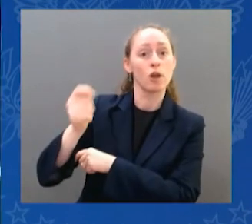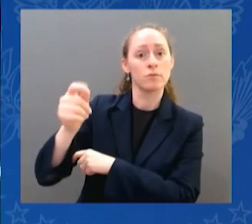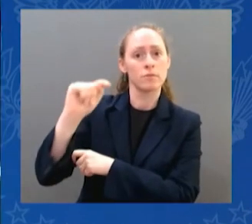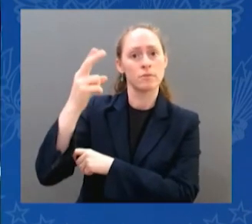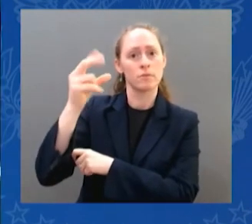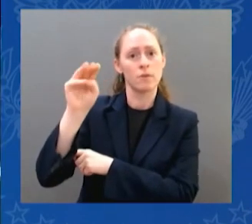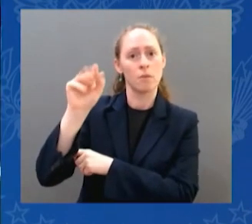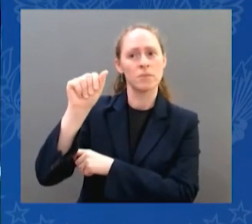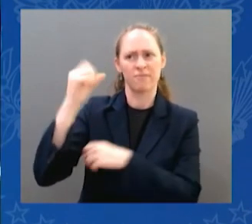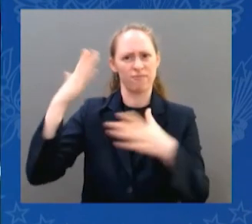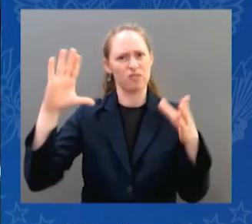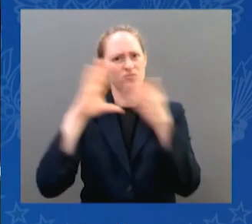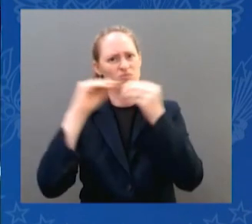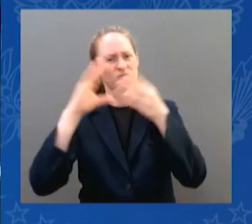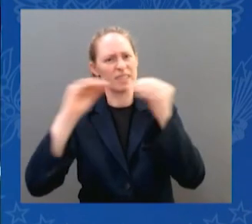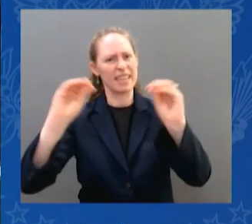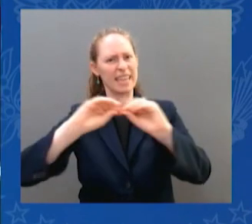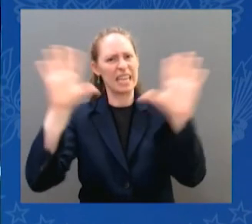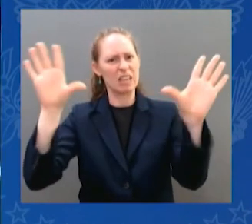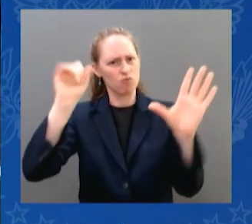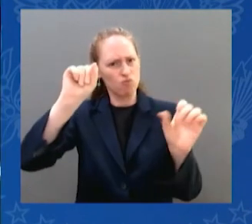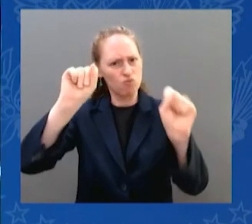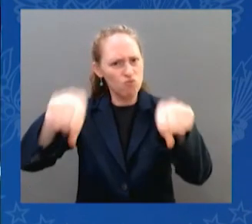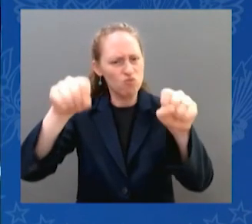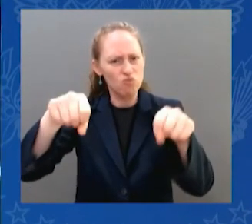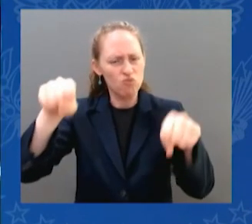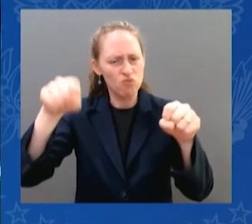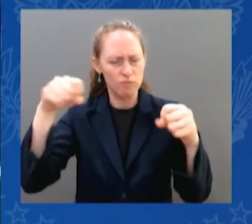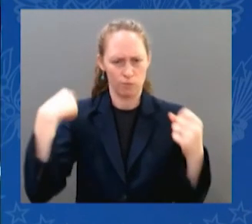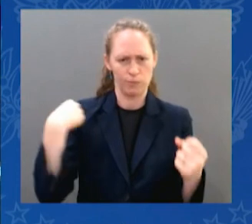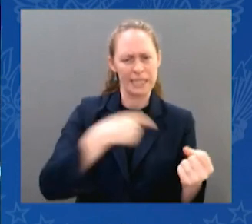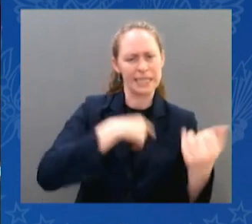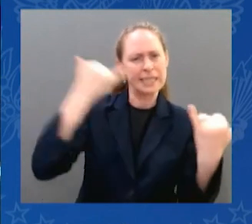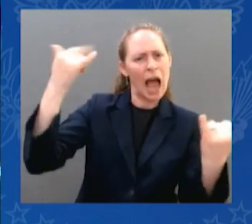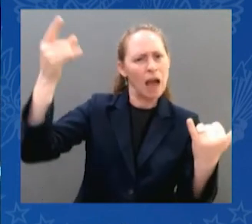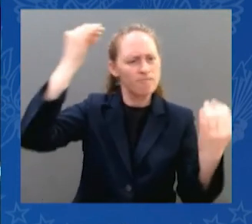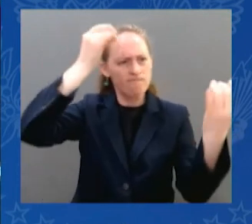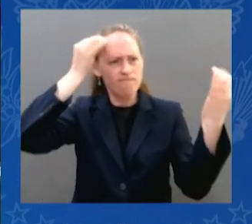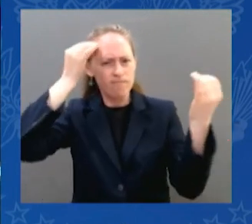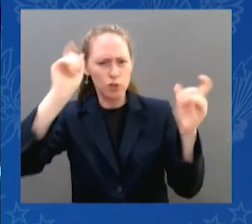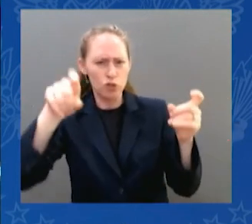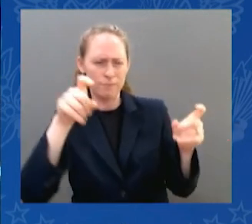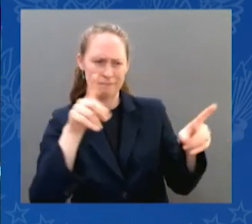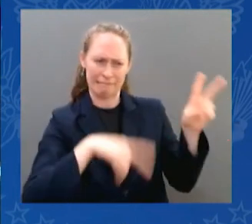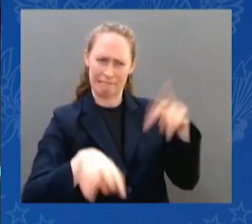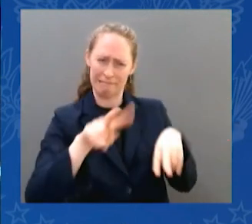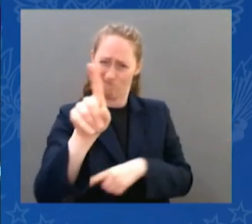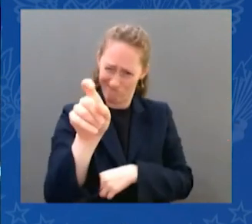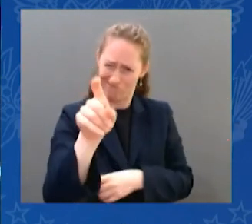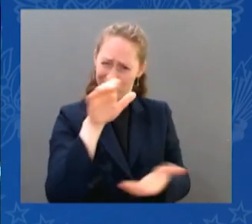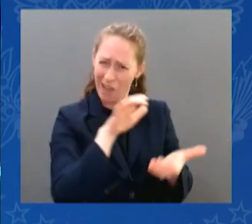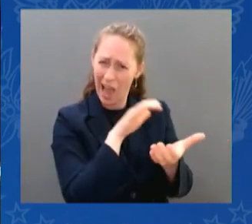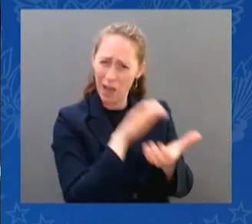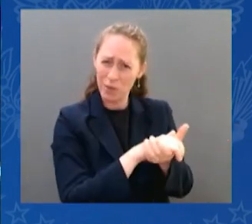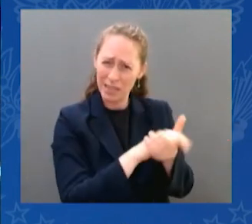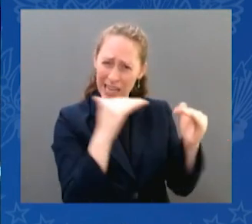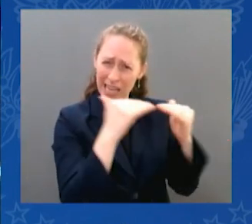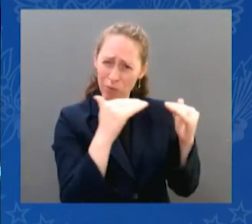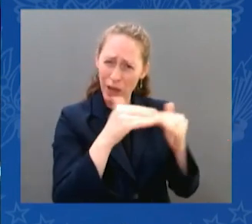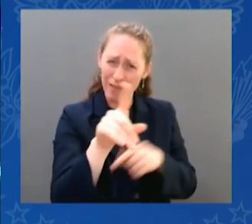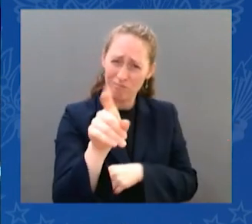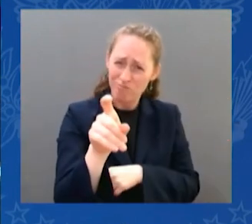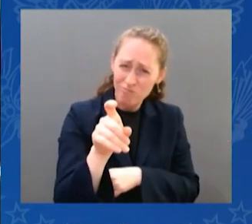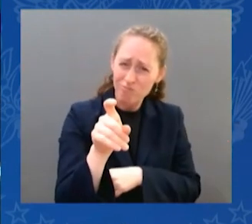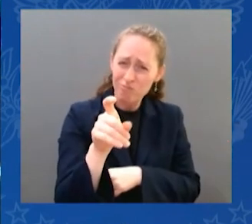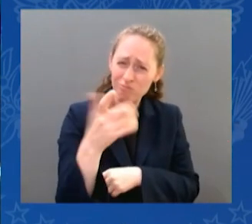And there's a lot at stake here. In the meantime, I want to hear what the governors are doing, talk about my plans, and discuss what we can do